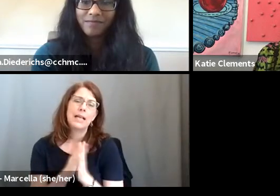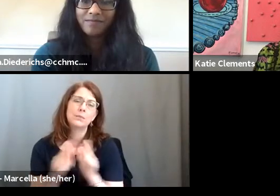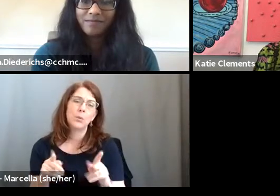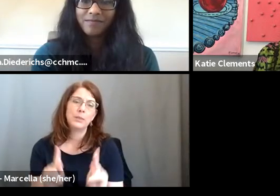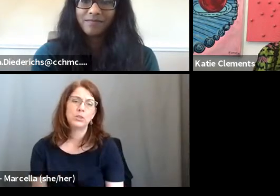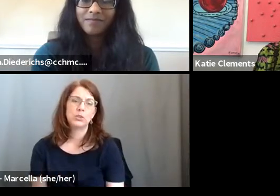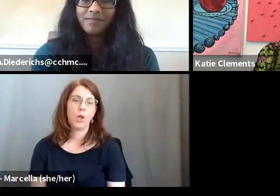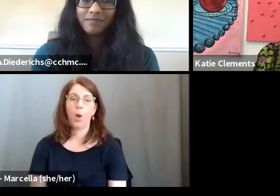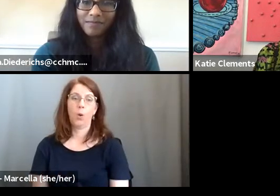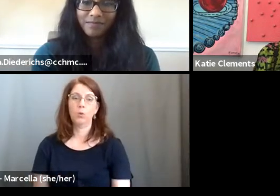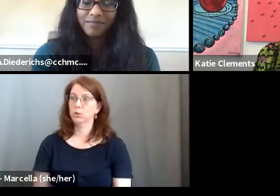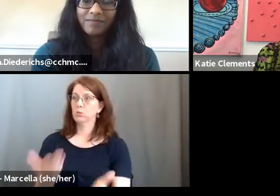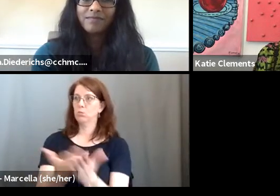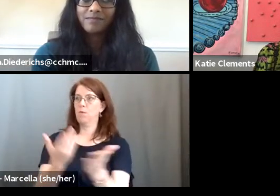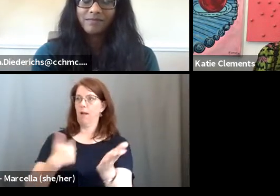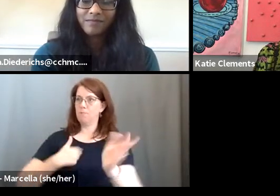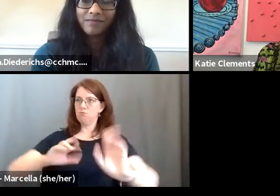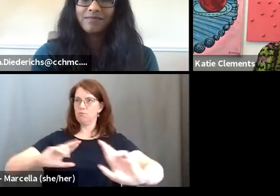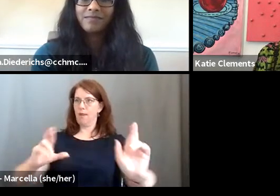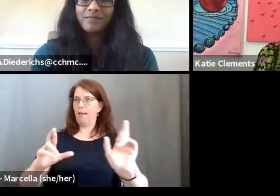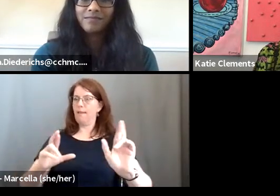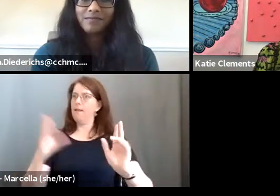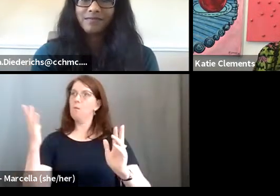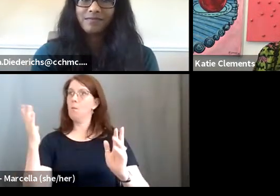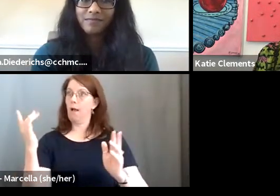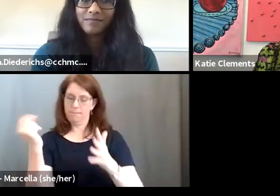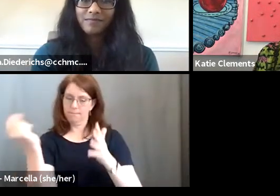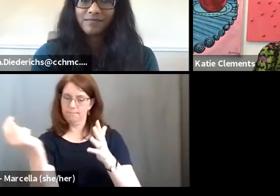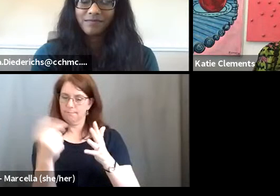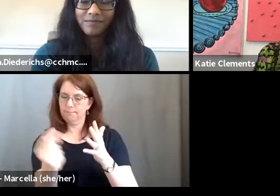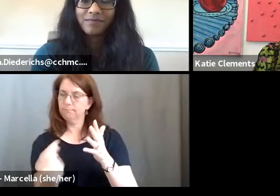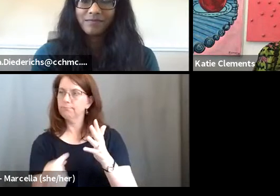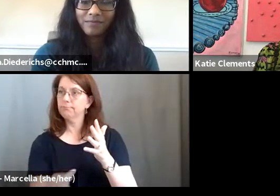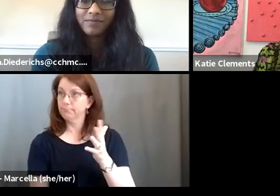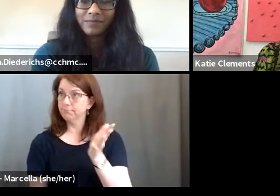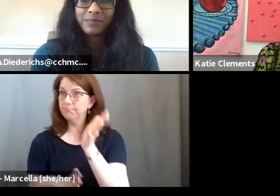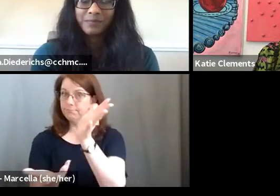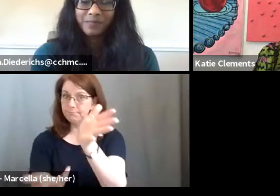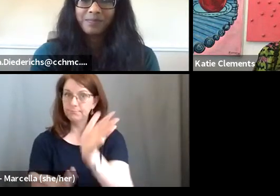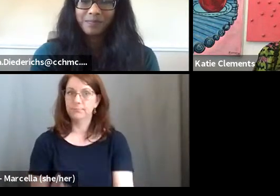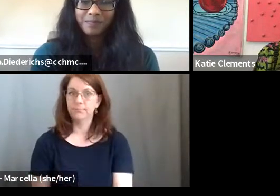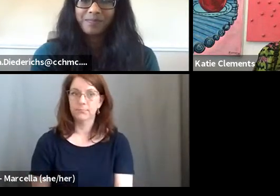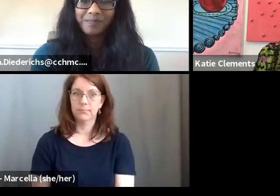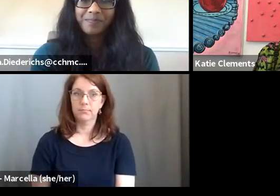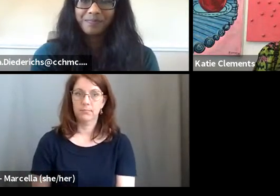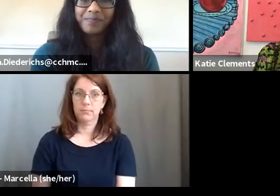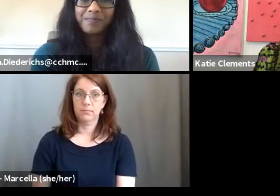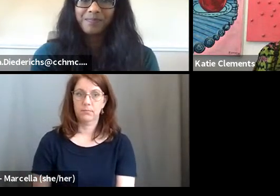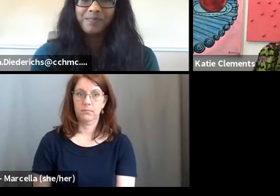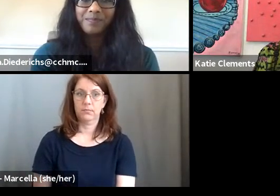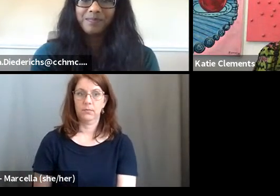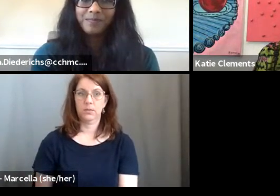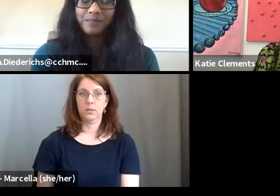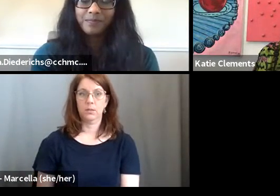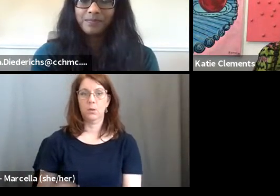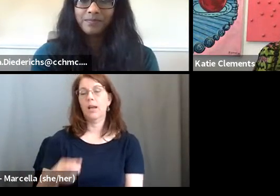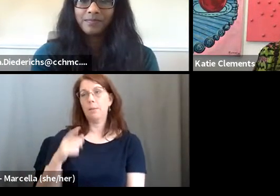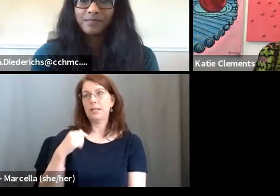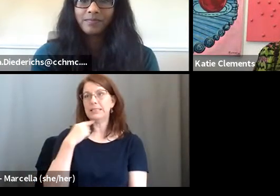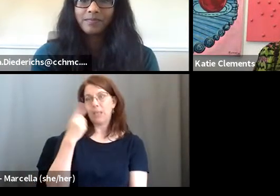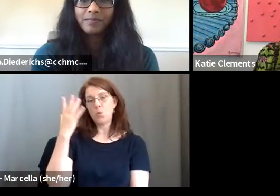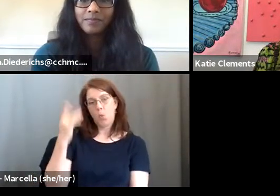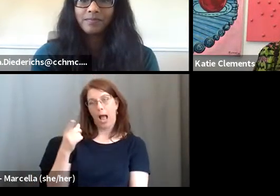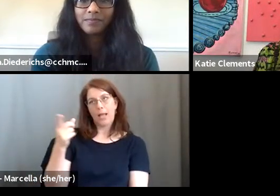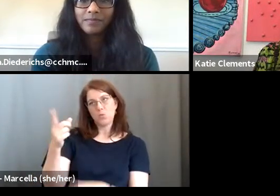I'm ready for this, this challenge. So, and here's why it either, know, you, you're going to be on board. I'm going to tell you why we need to be on board and I'm going to